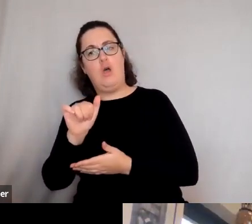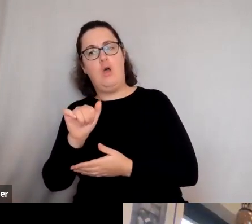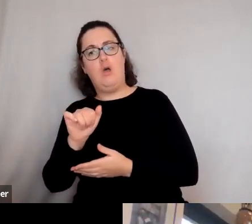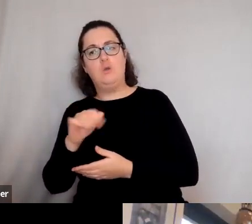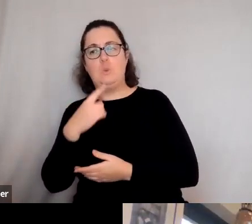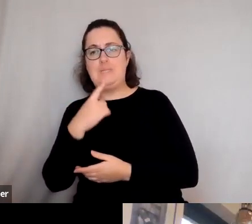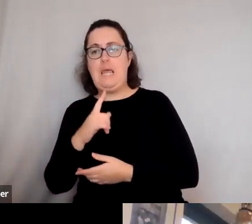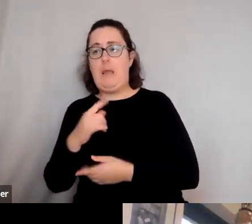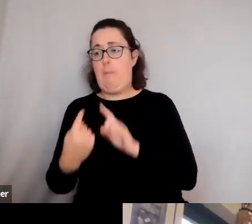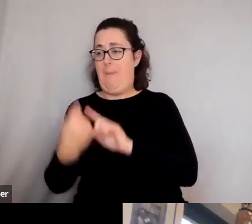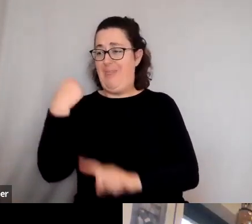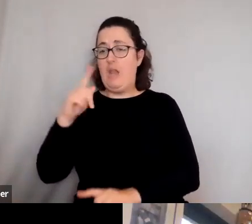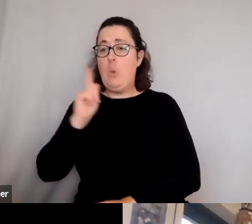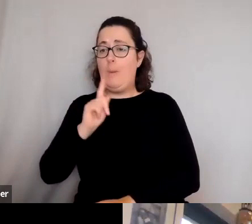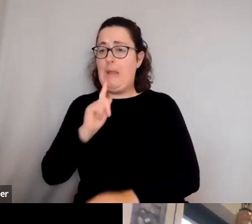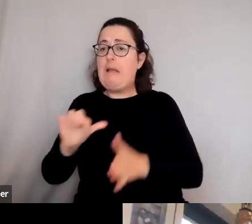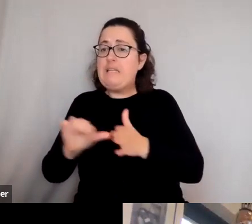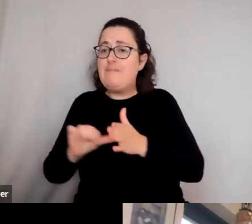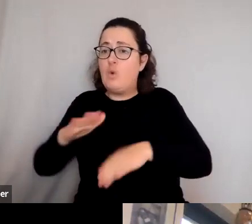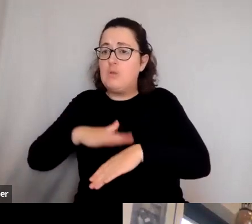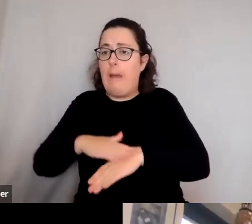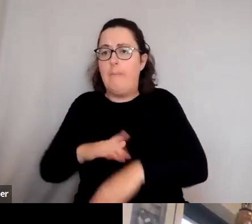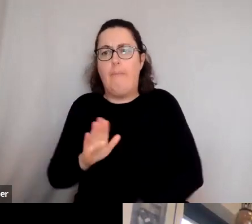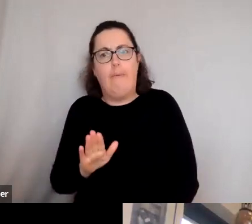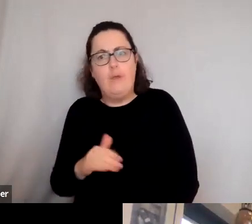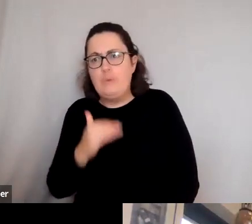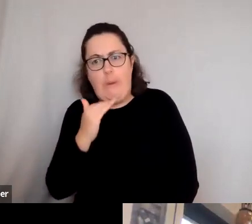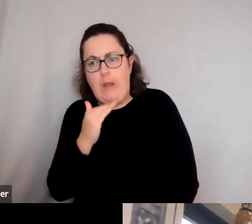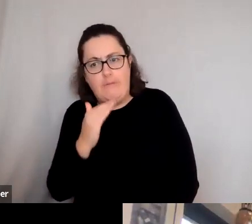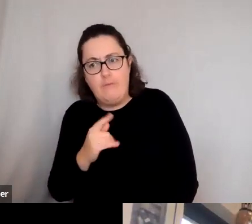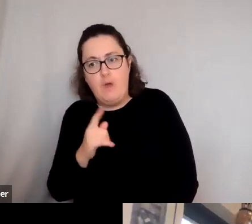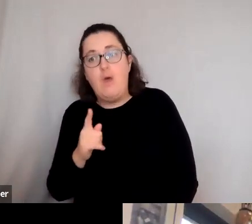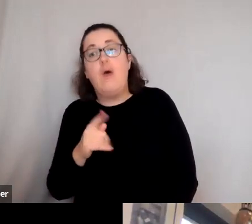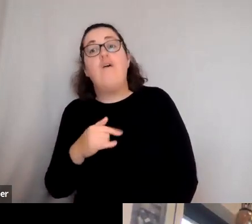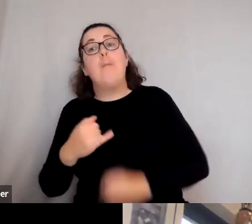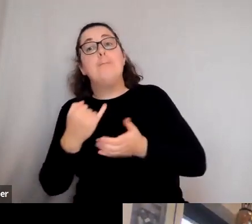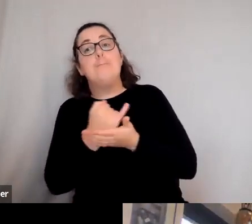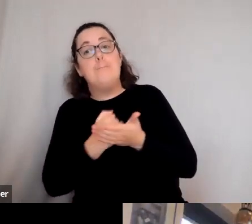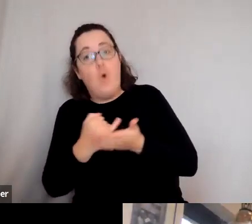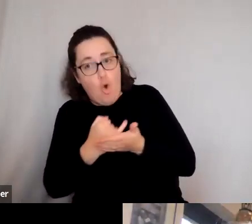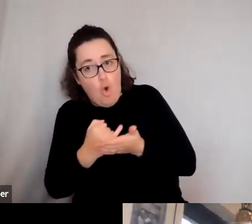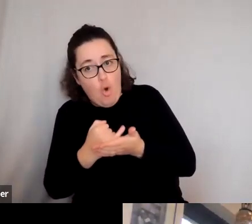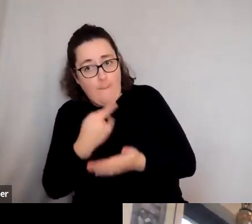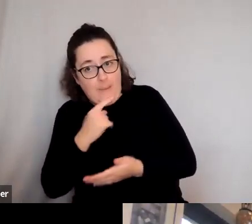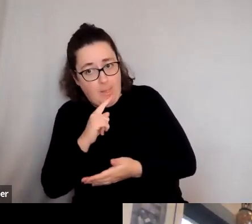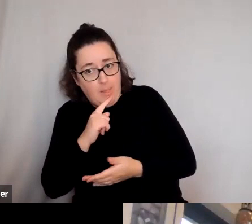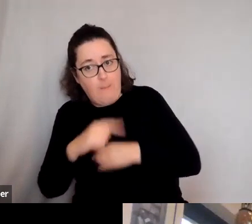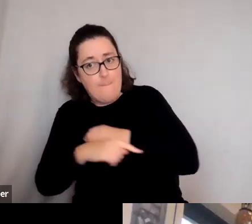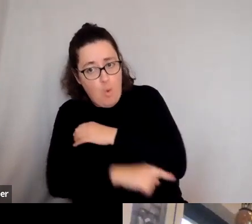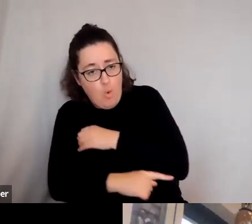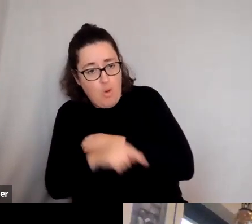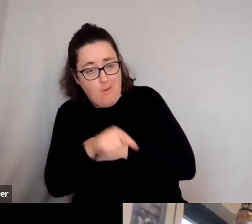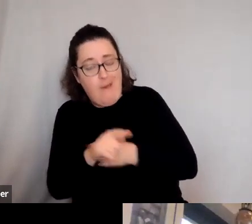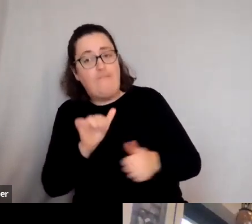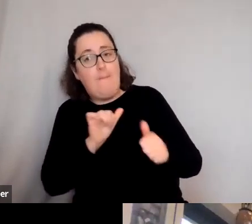rough is putting it mildly. I mean, it might, it probably was better for the poor, um, than it was for the rich, you know, because it's